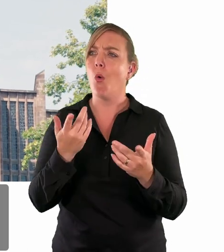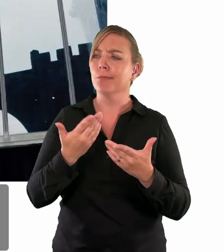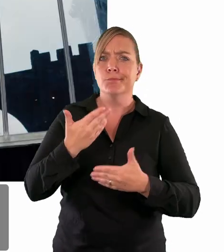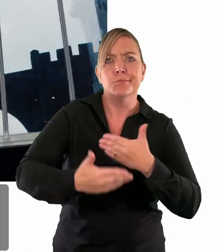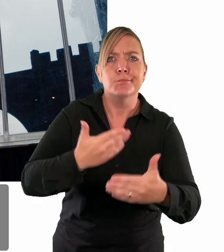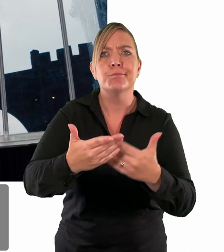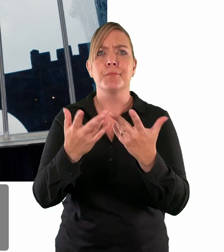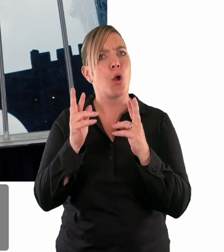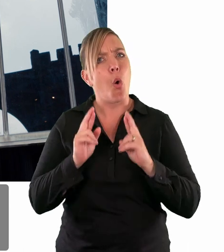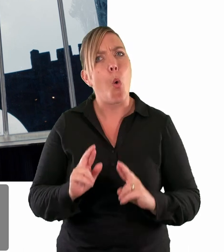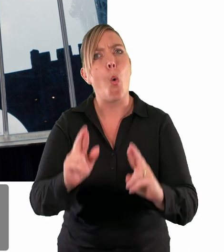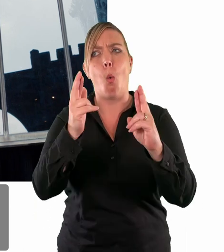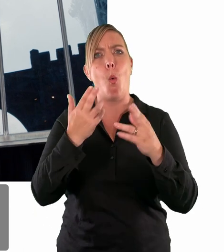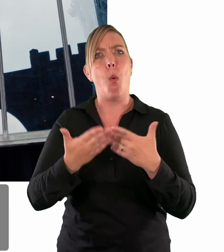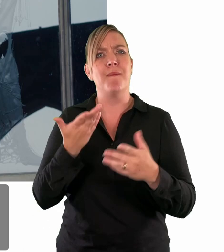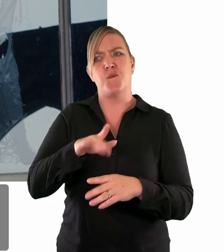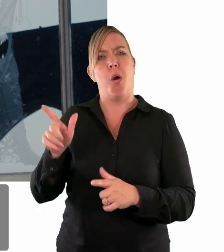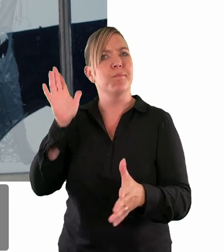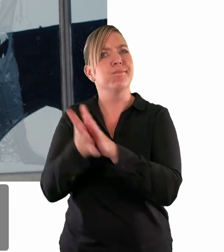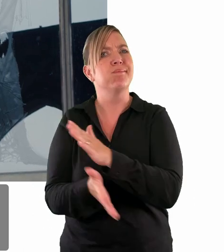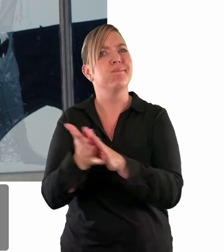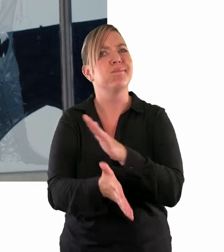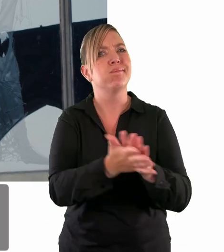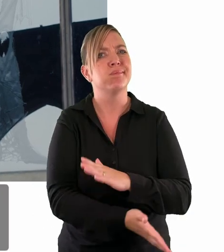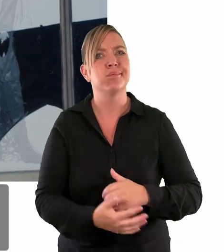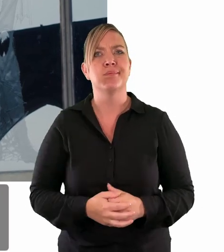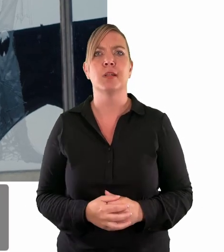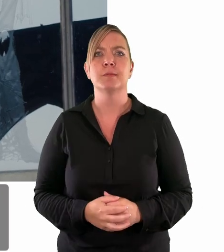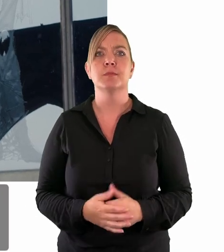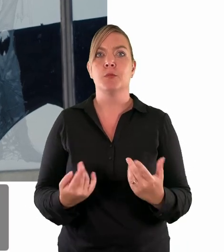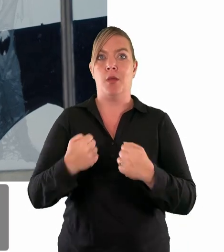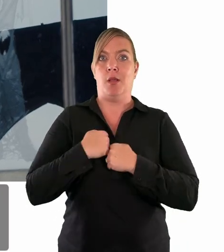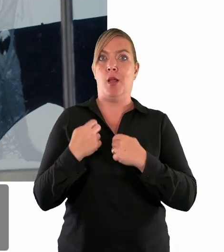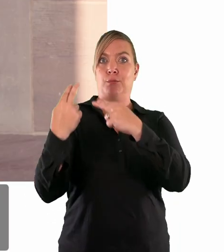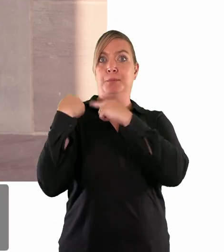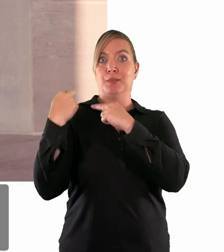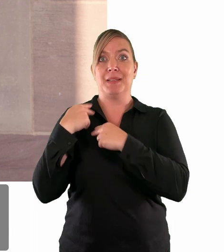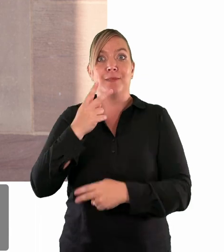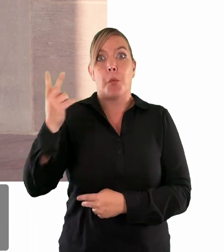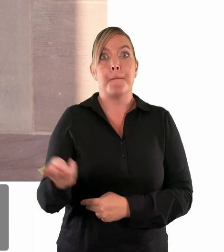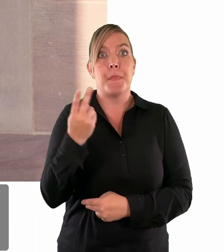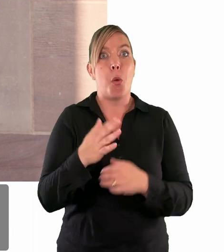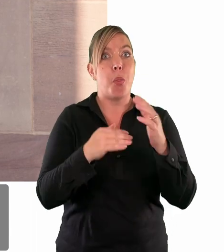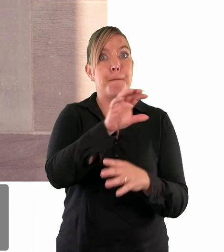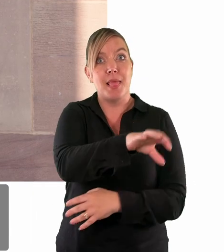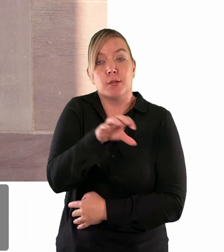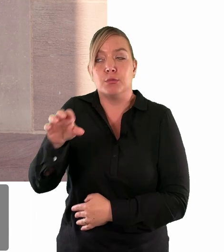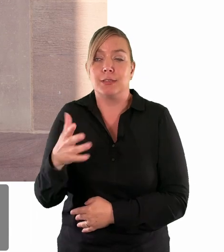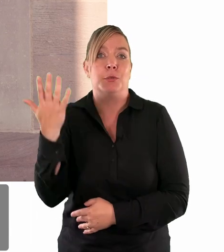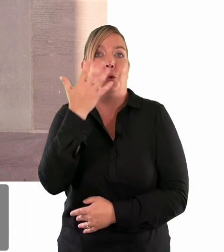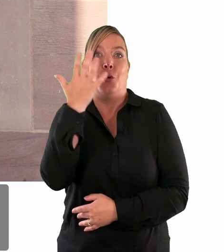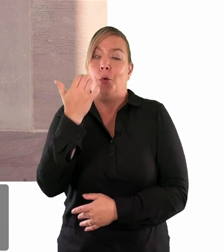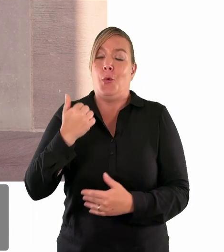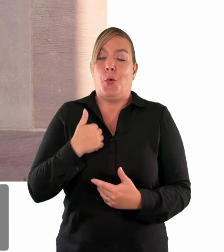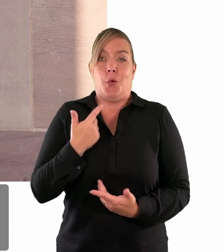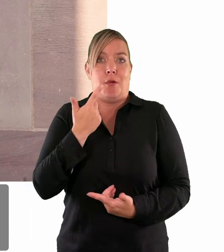signifying hope being born out of destruction so for me to have the responsibility of for both of those